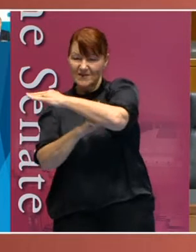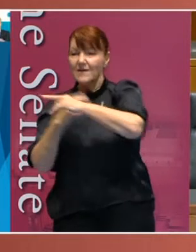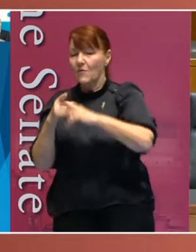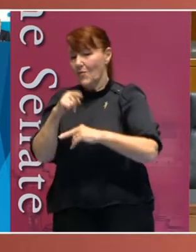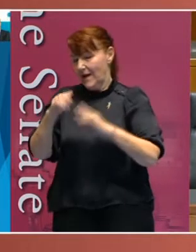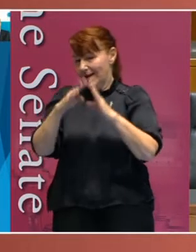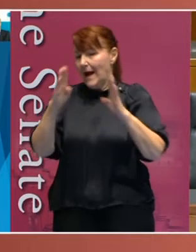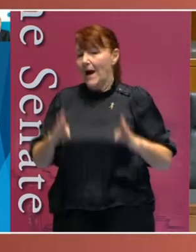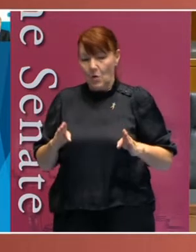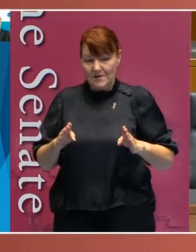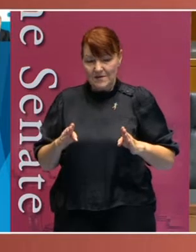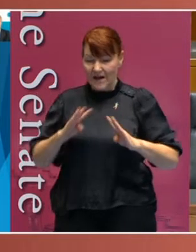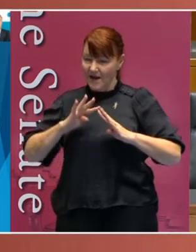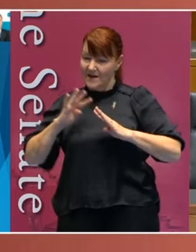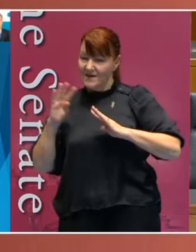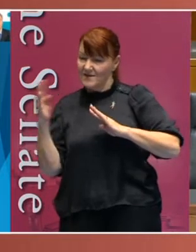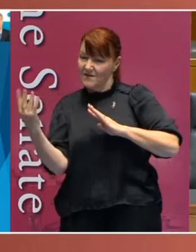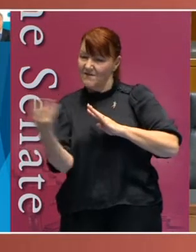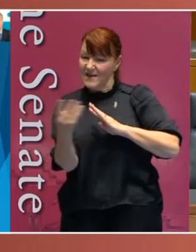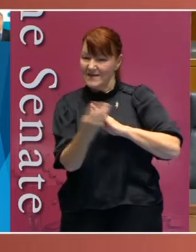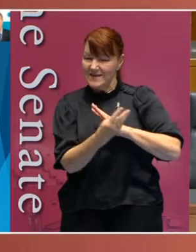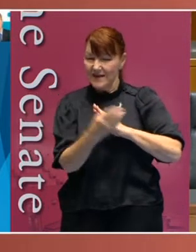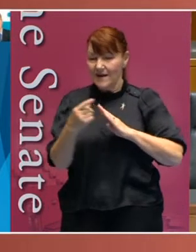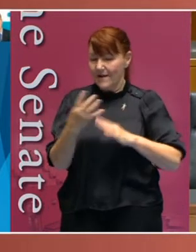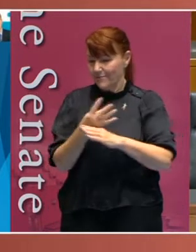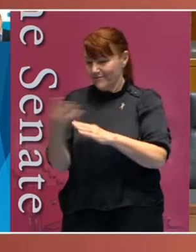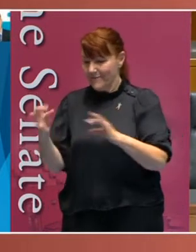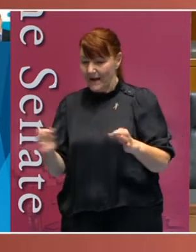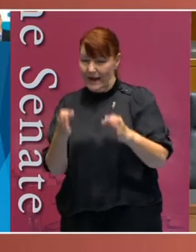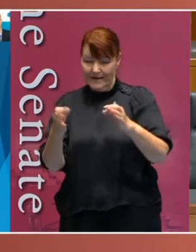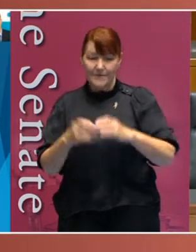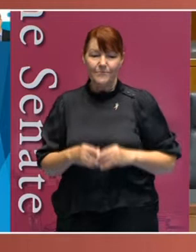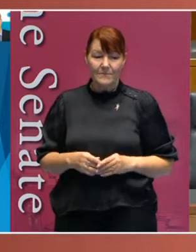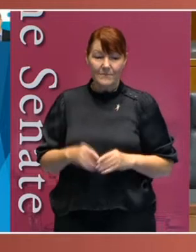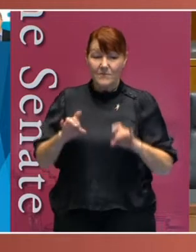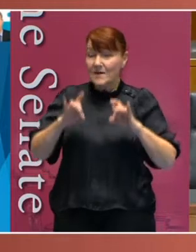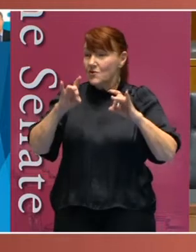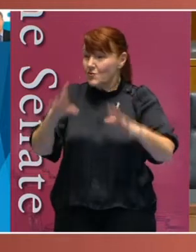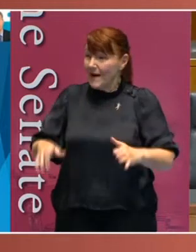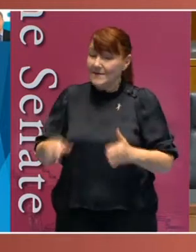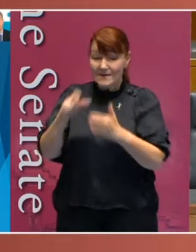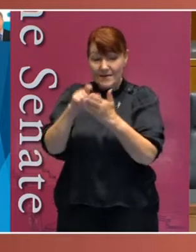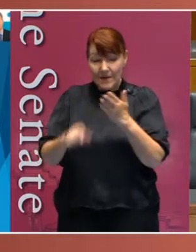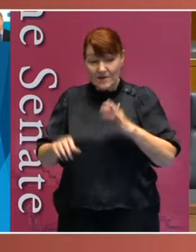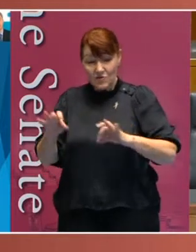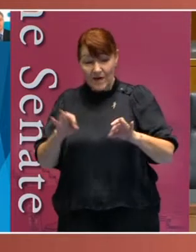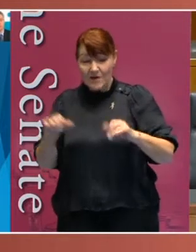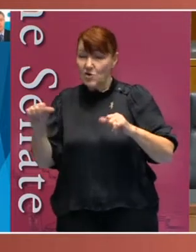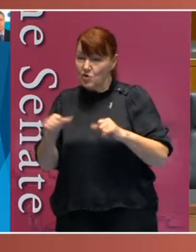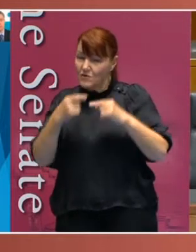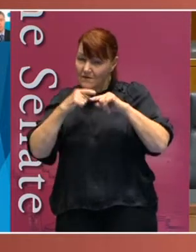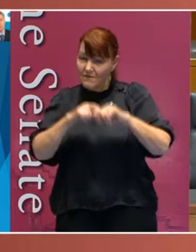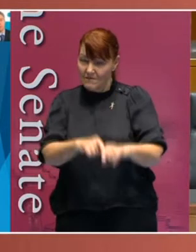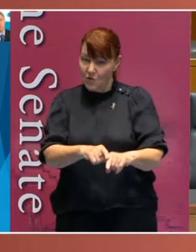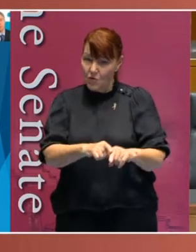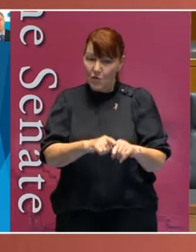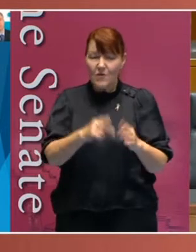the lawn around the House and it's the fencing. And the Australian Disability Strategy should be based upon the Convention on